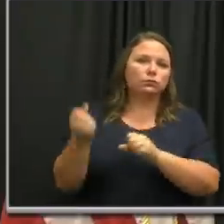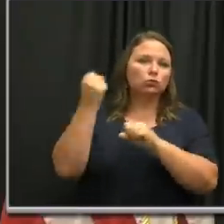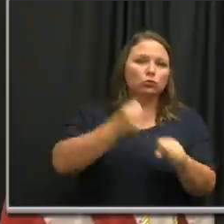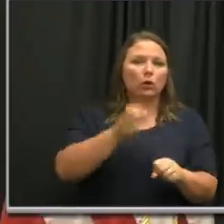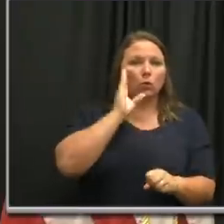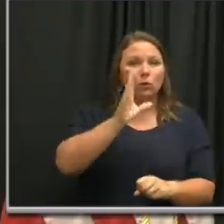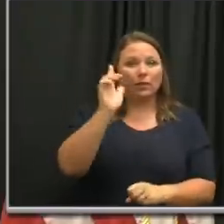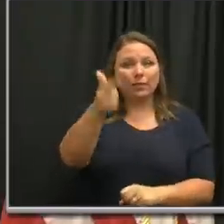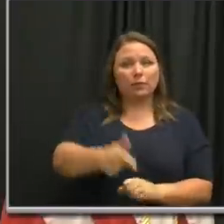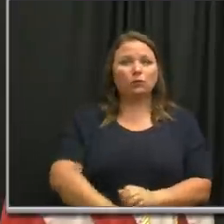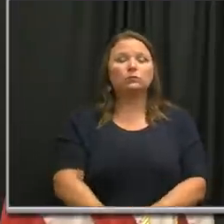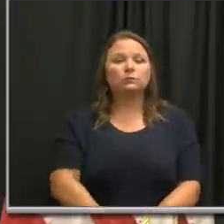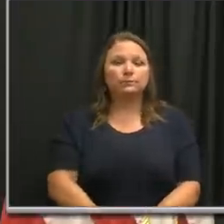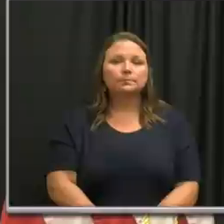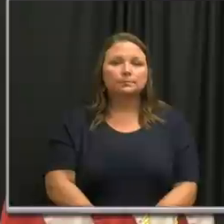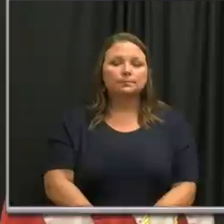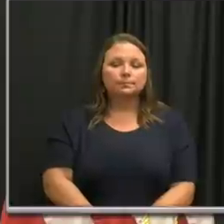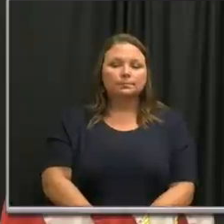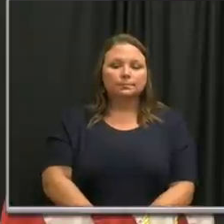road.